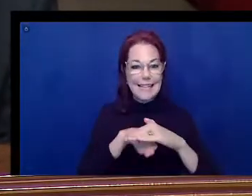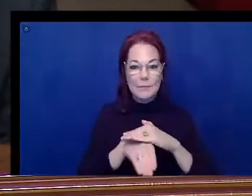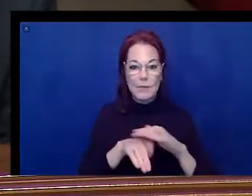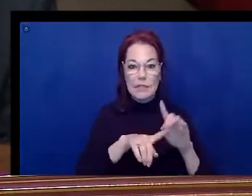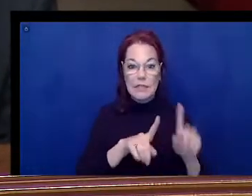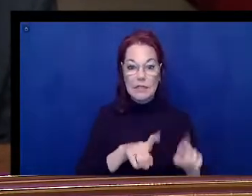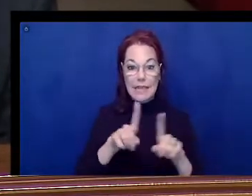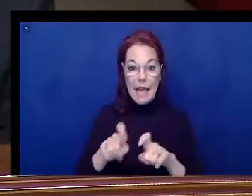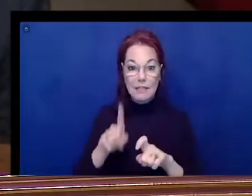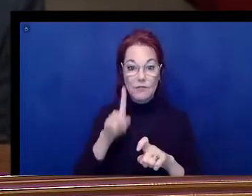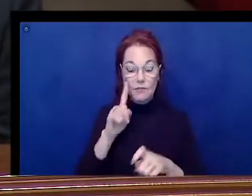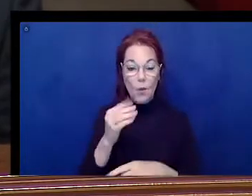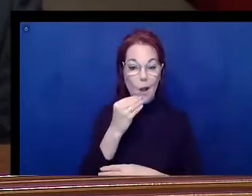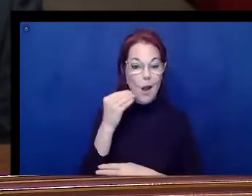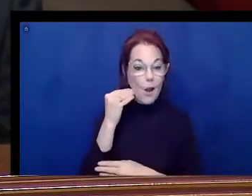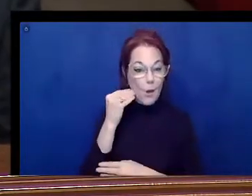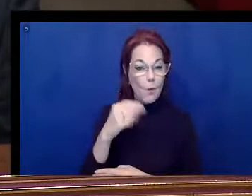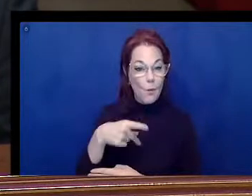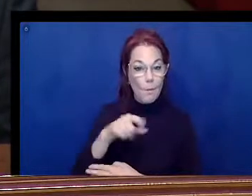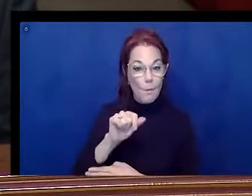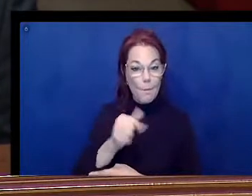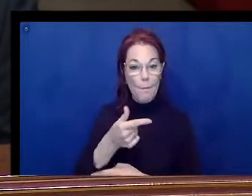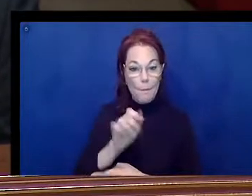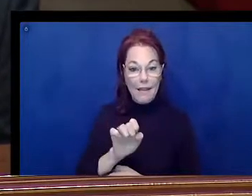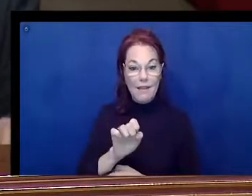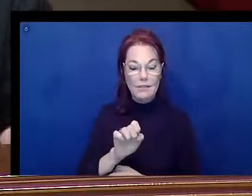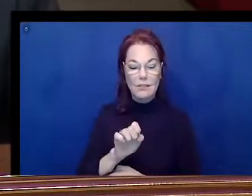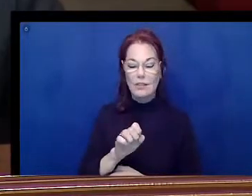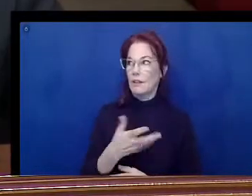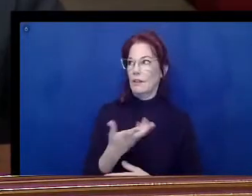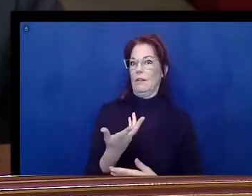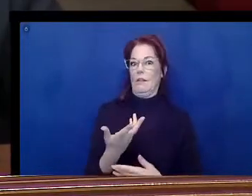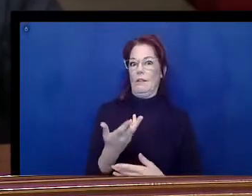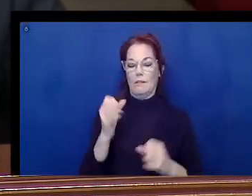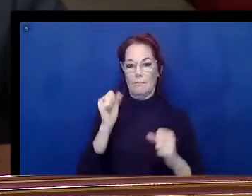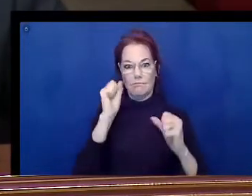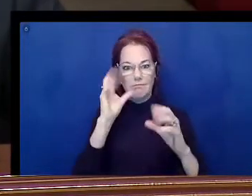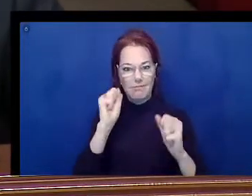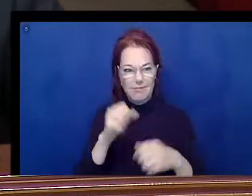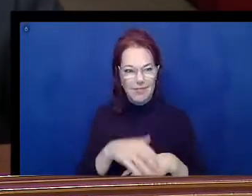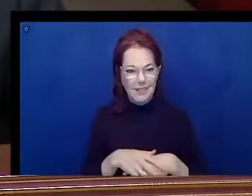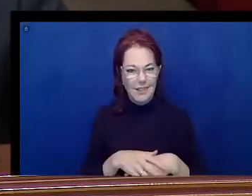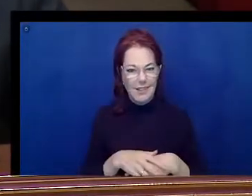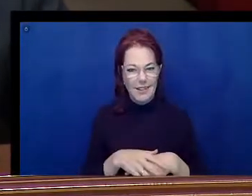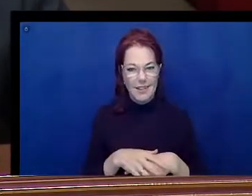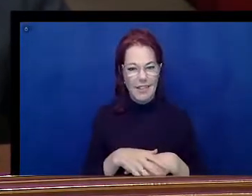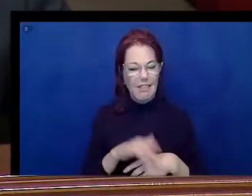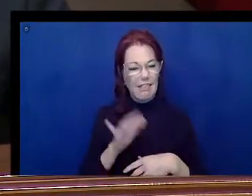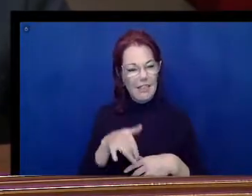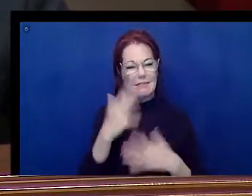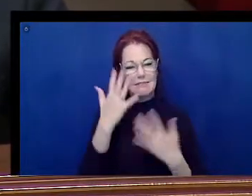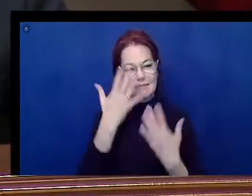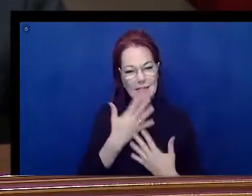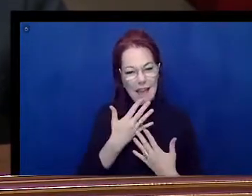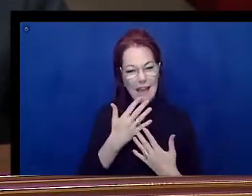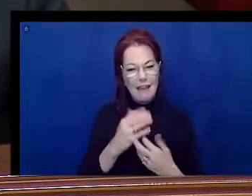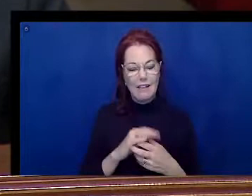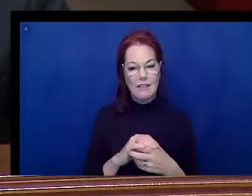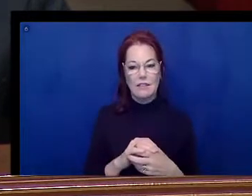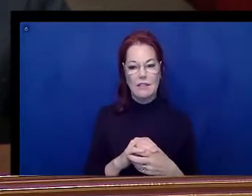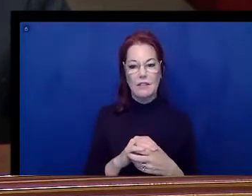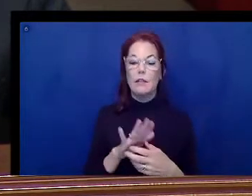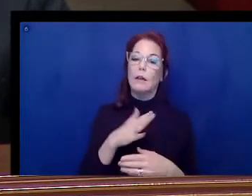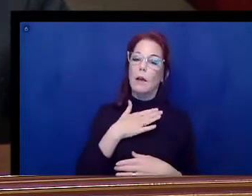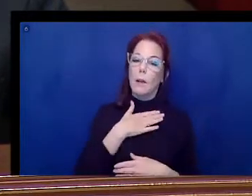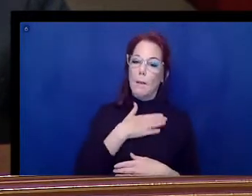homepage. I mean, that's almost laughable if it wouldn't be so sad. So, please elaborate